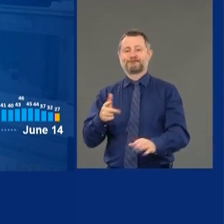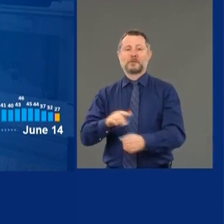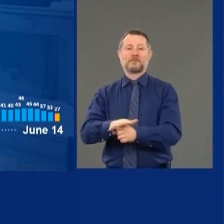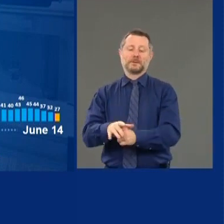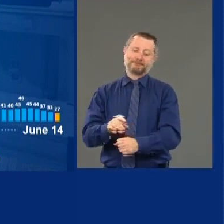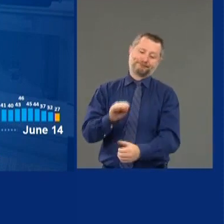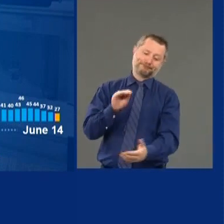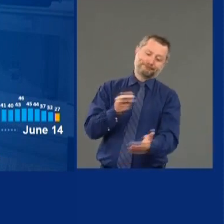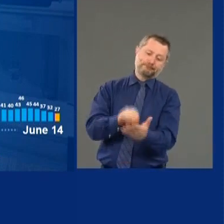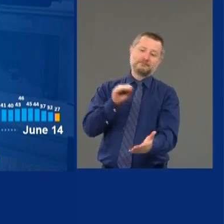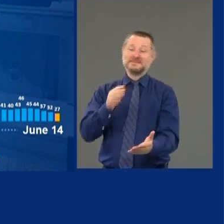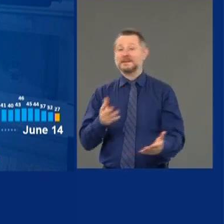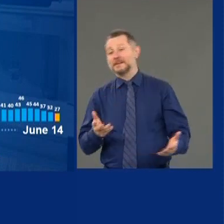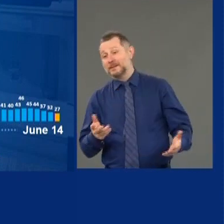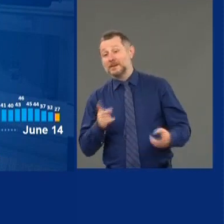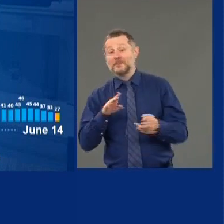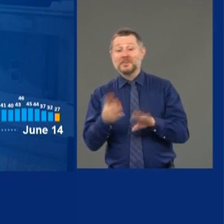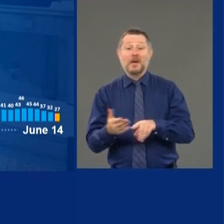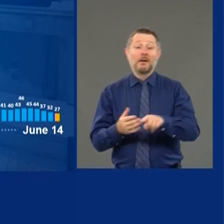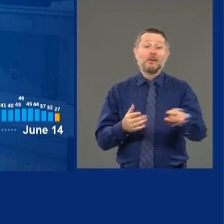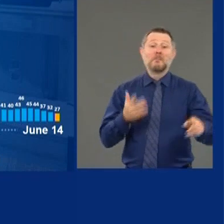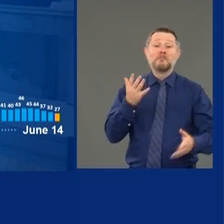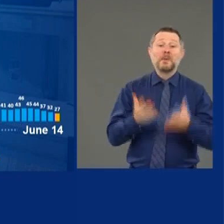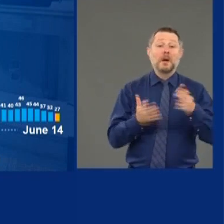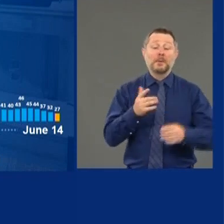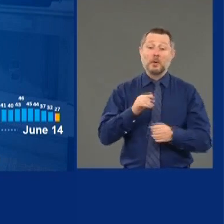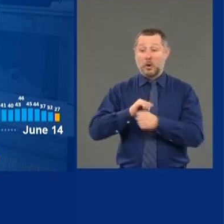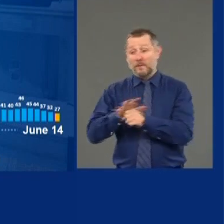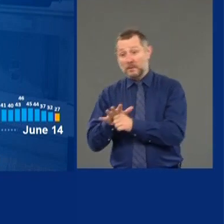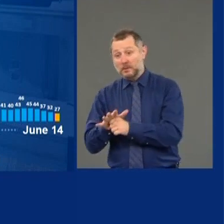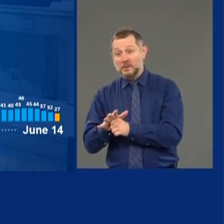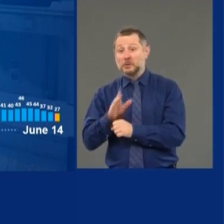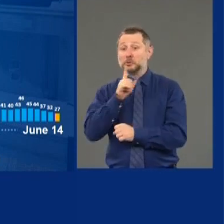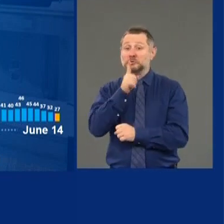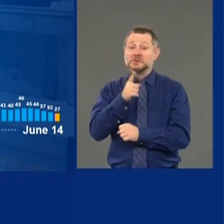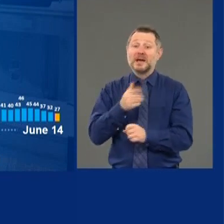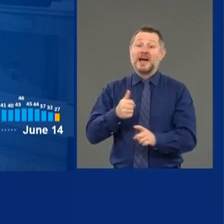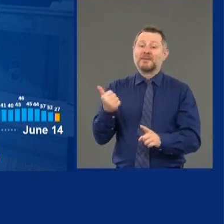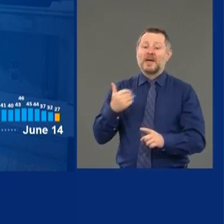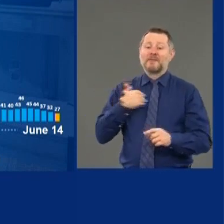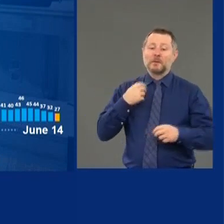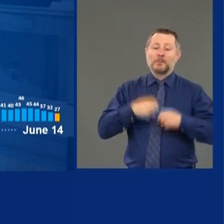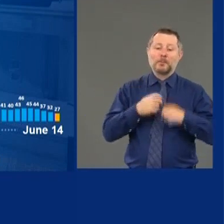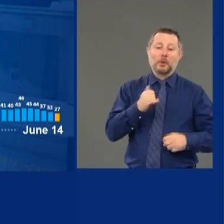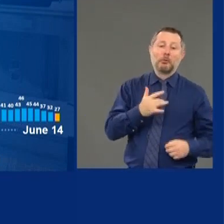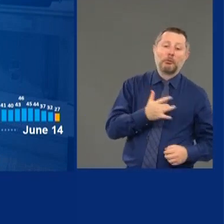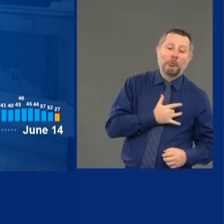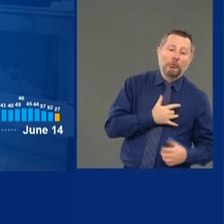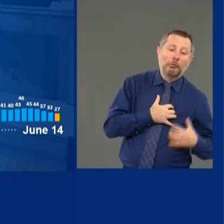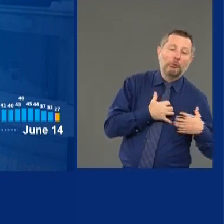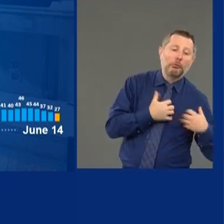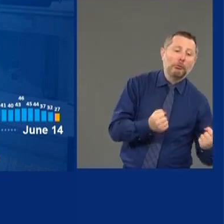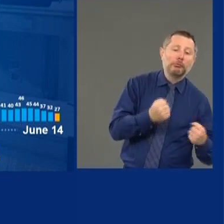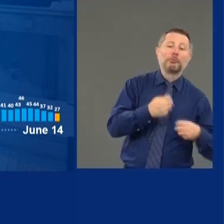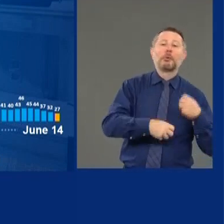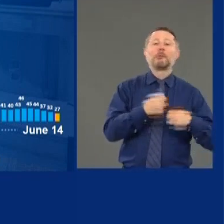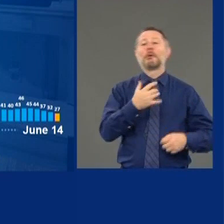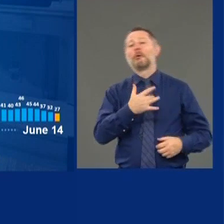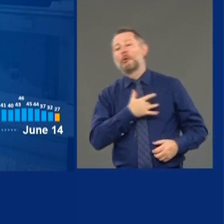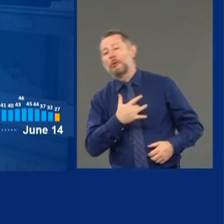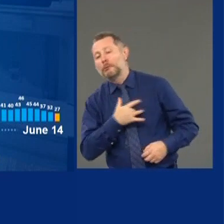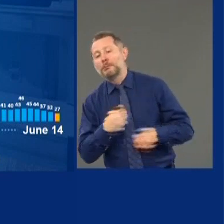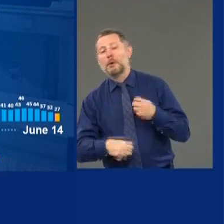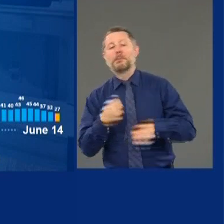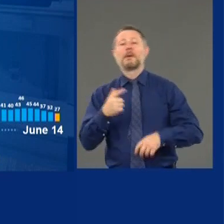pass away because of COVID have other underlying illnesses. They're battling heart disease. They're